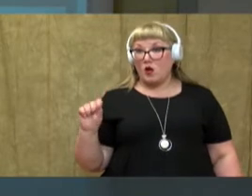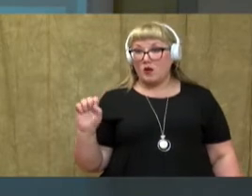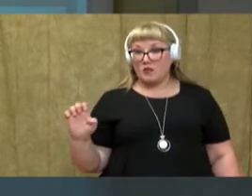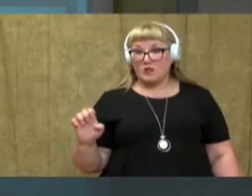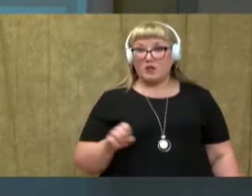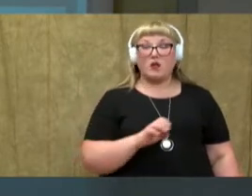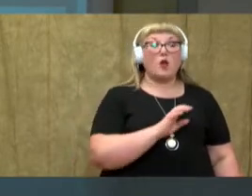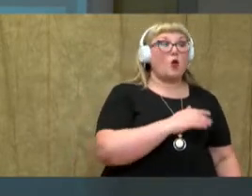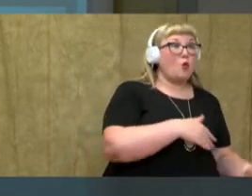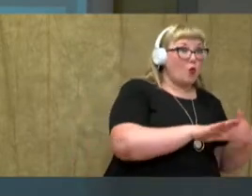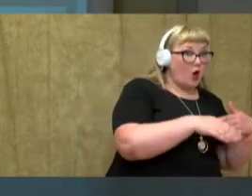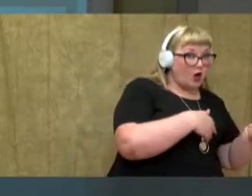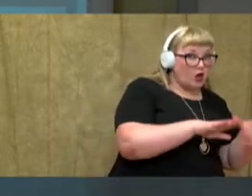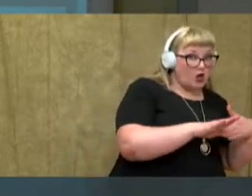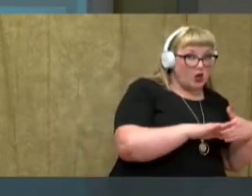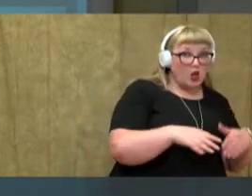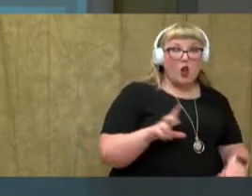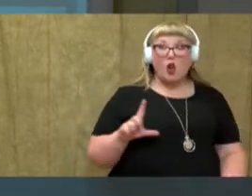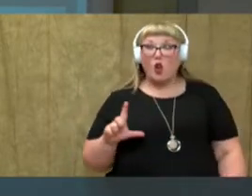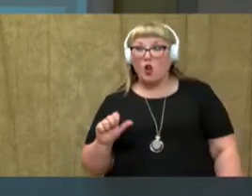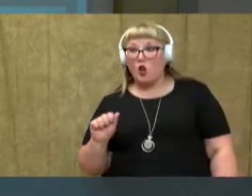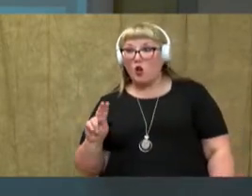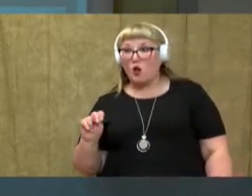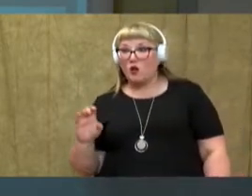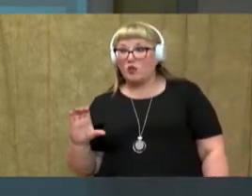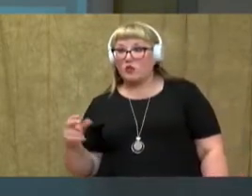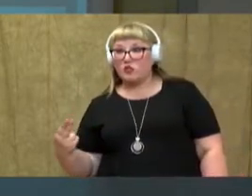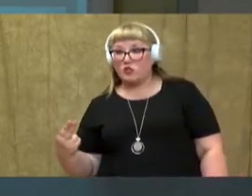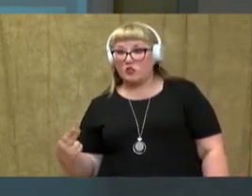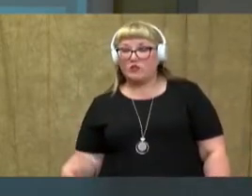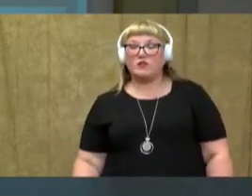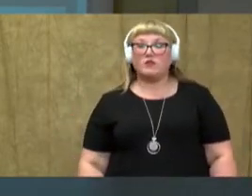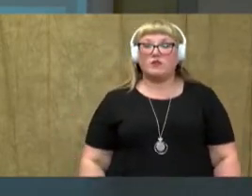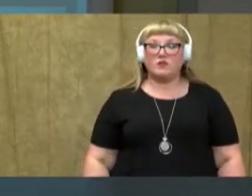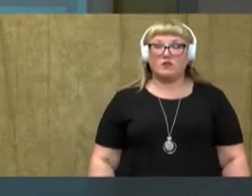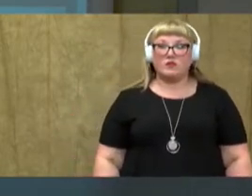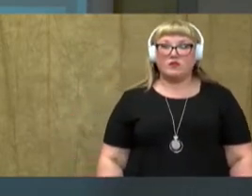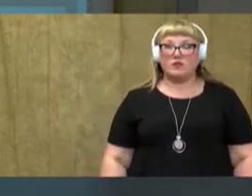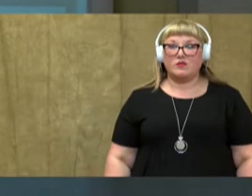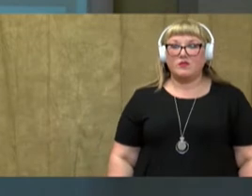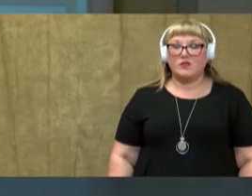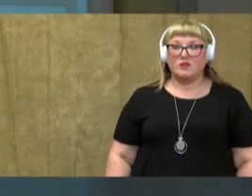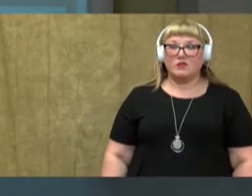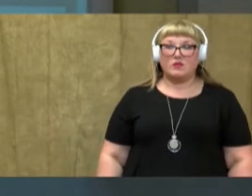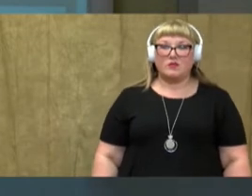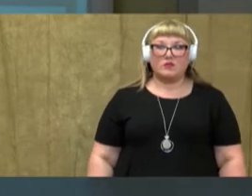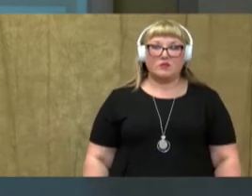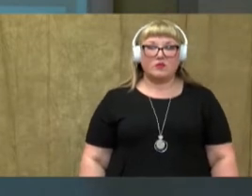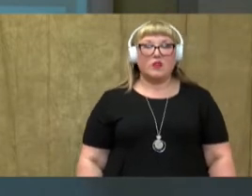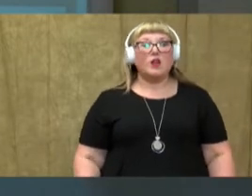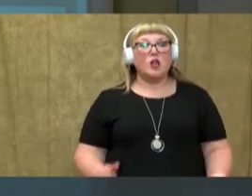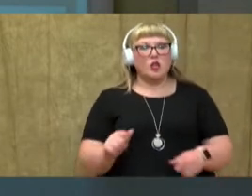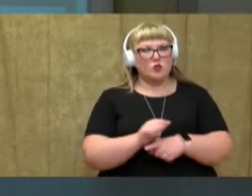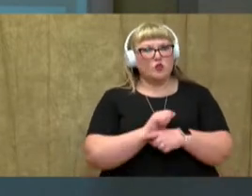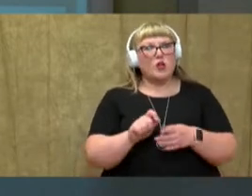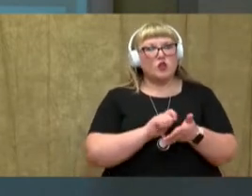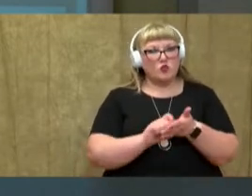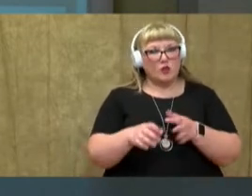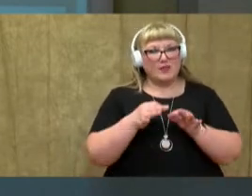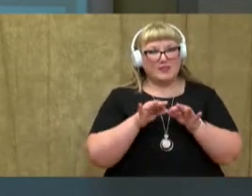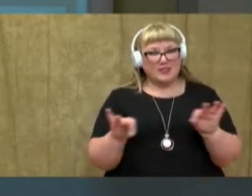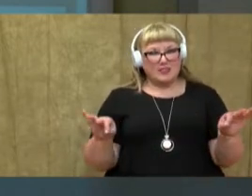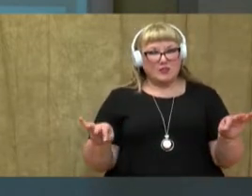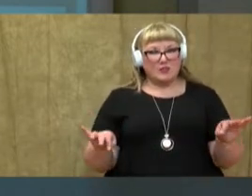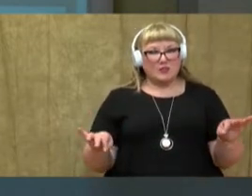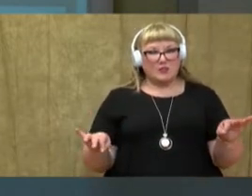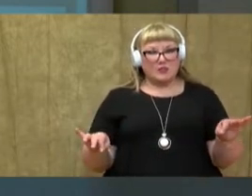Cause. Walk. Launch. Good job. Let's practice writing a sentence. Here's the